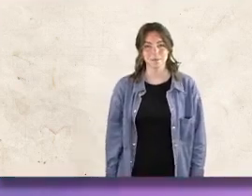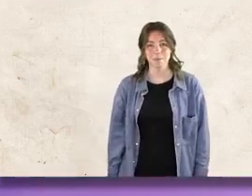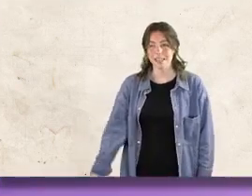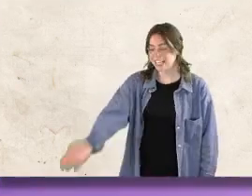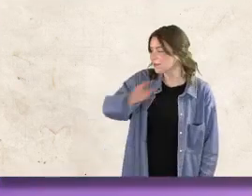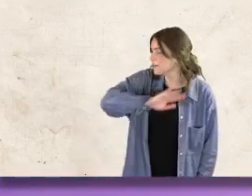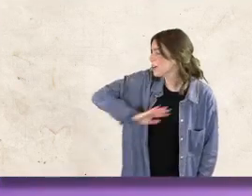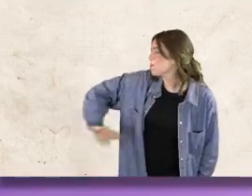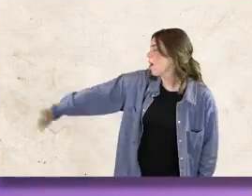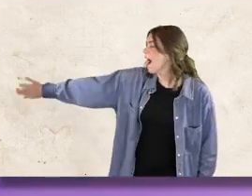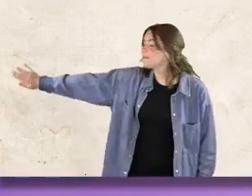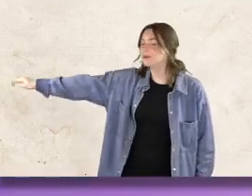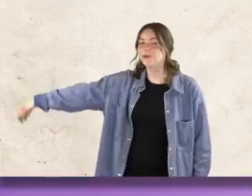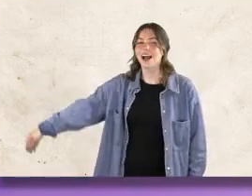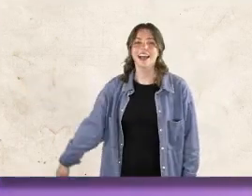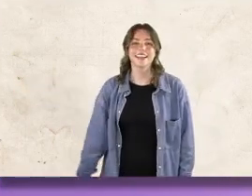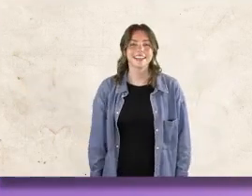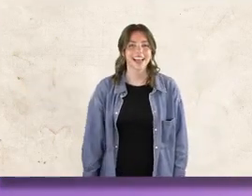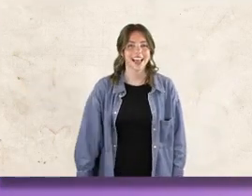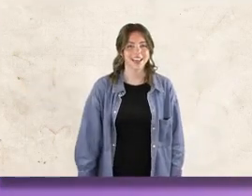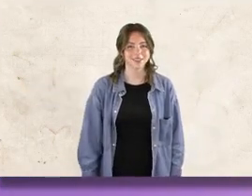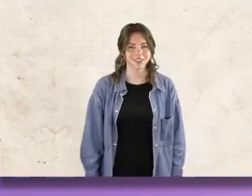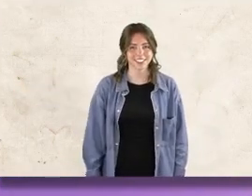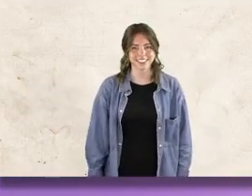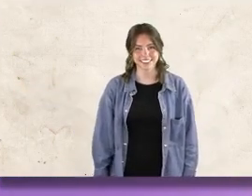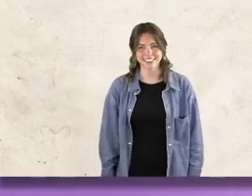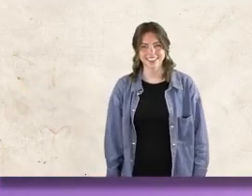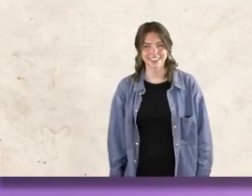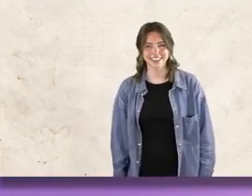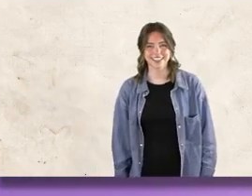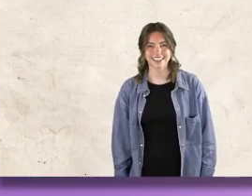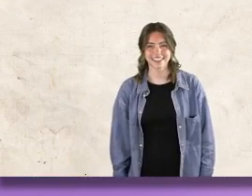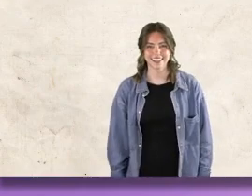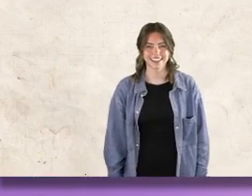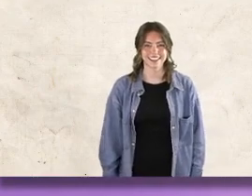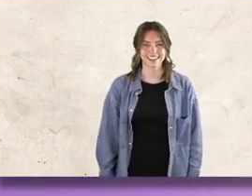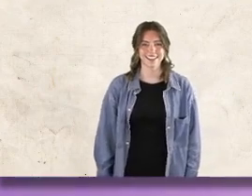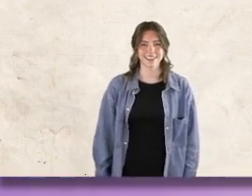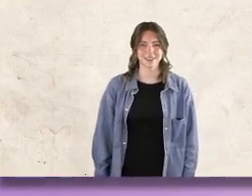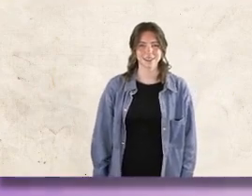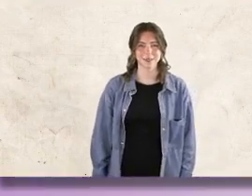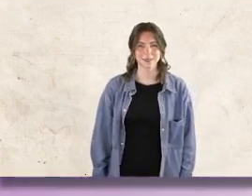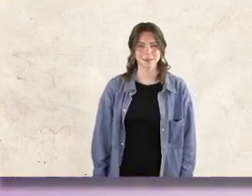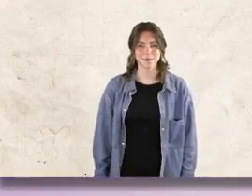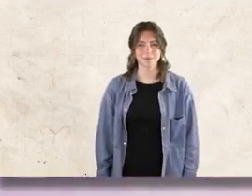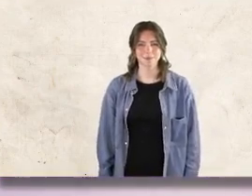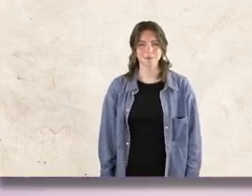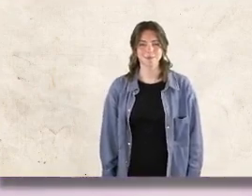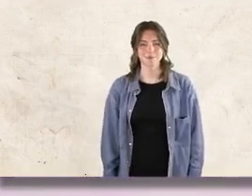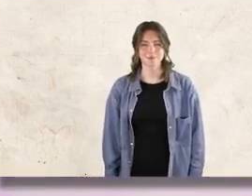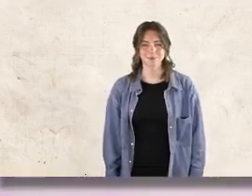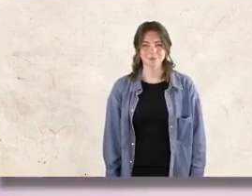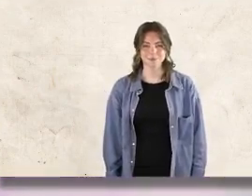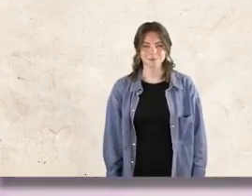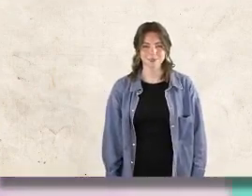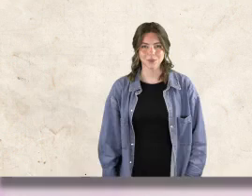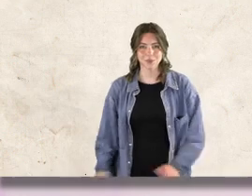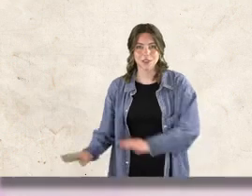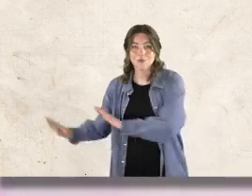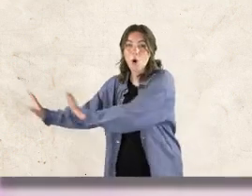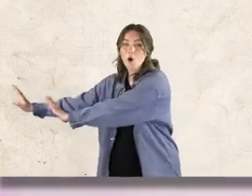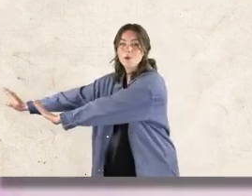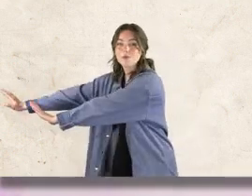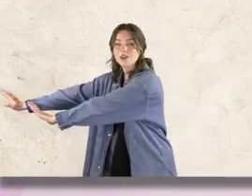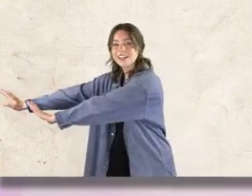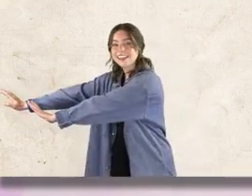He will wipe away every tear will For